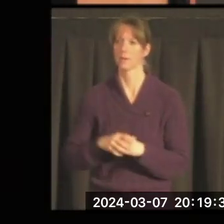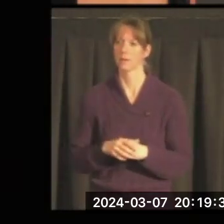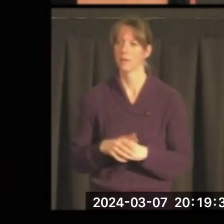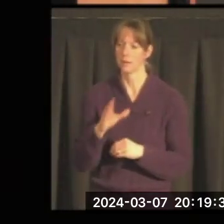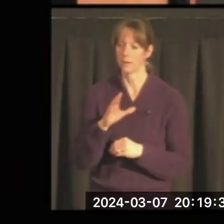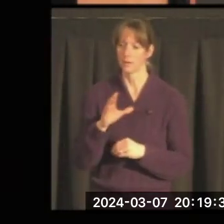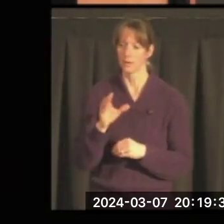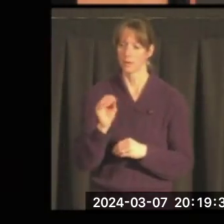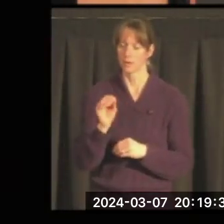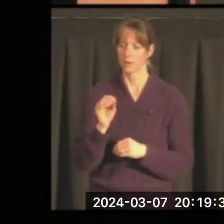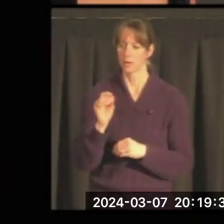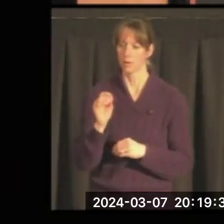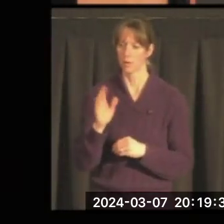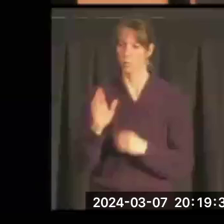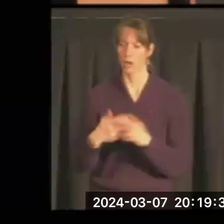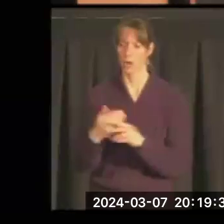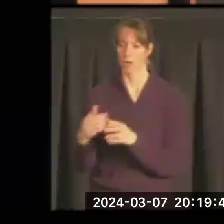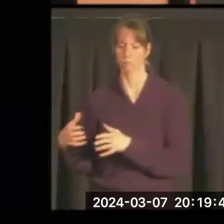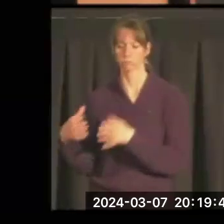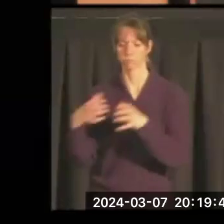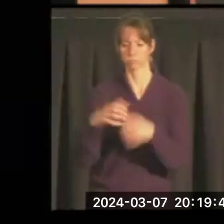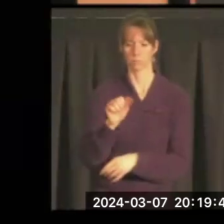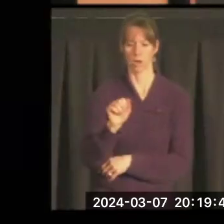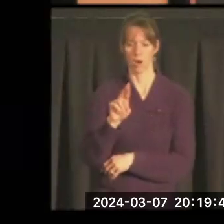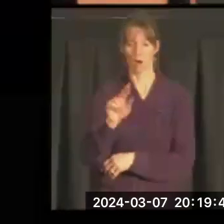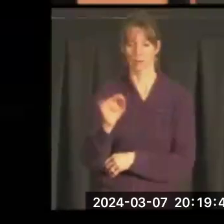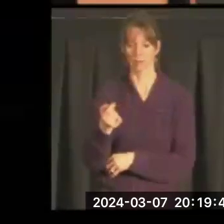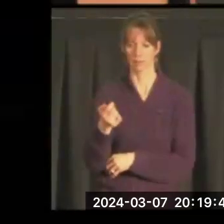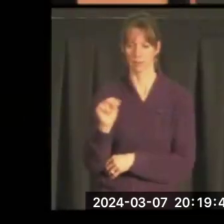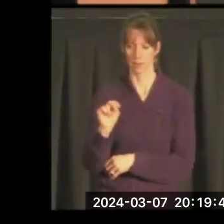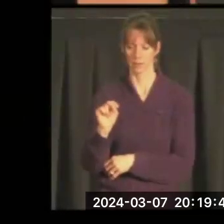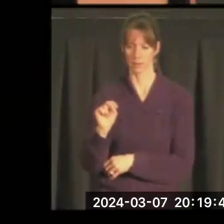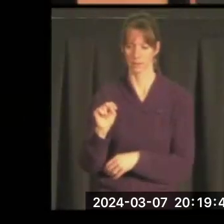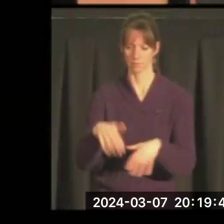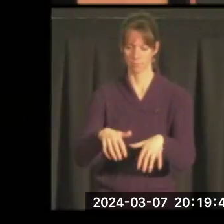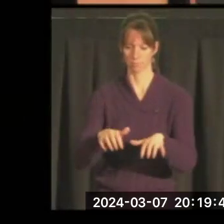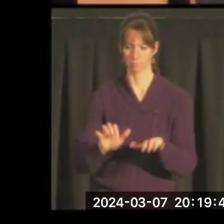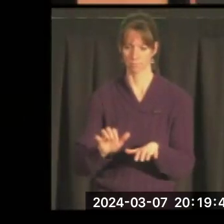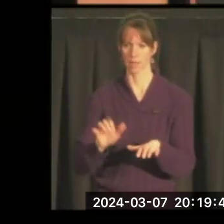And we all go to Arlington Cemetery and there's the tombstone.